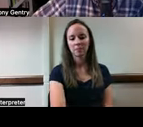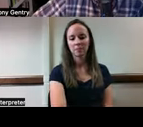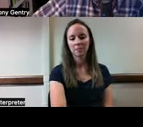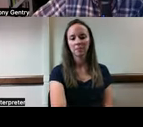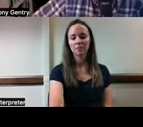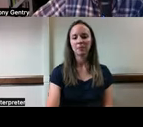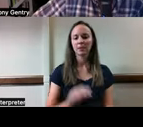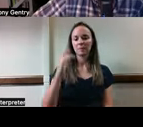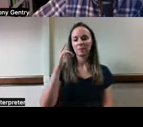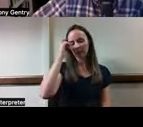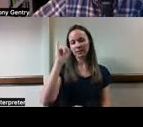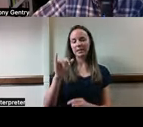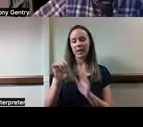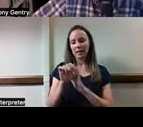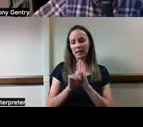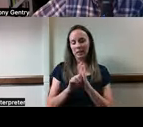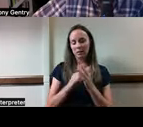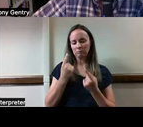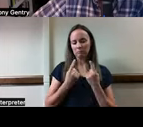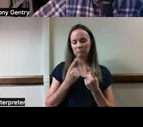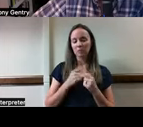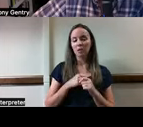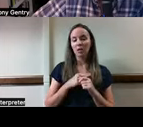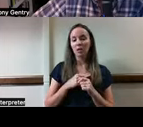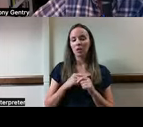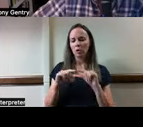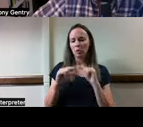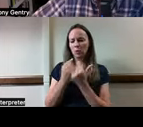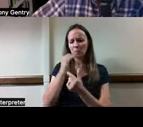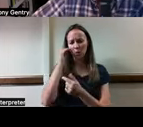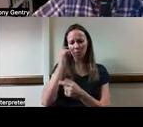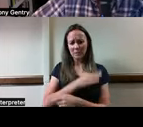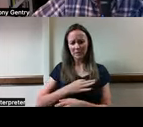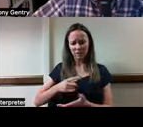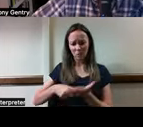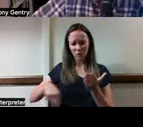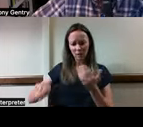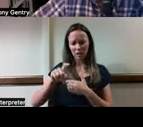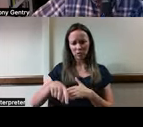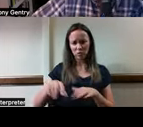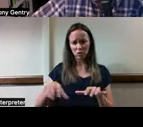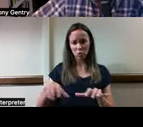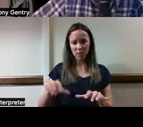Nick Gehring is suggesting, what are the group home staff doing if they need all of this technology to monitor residents?